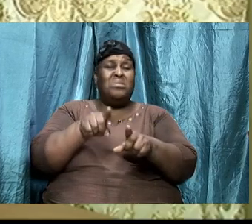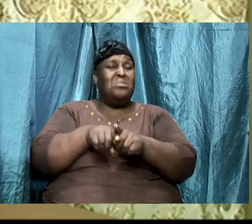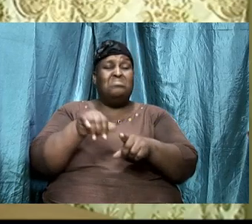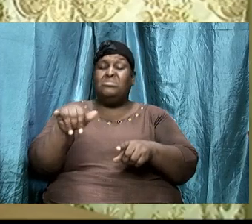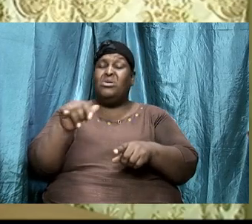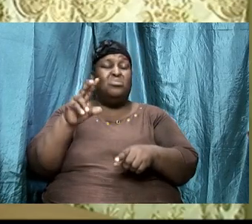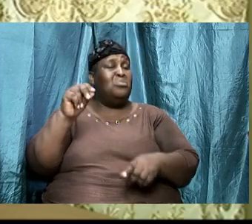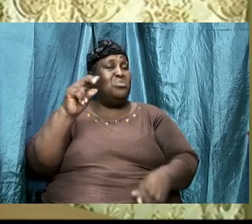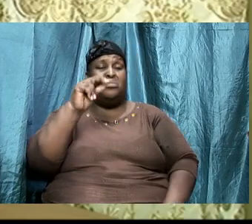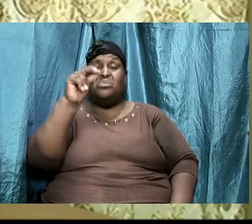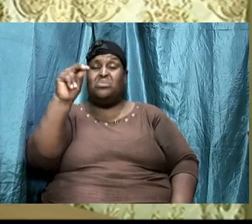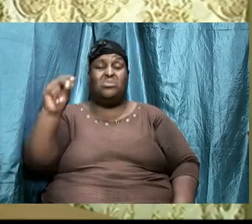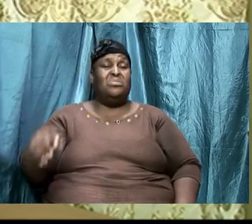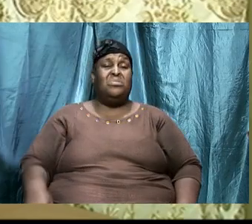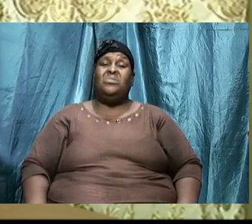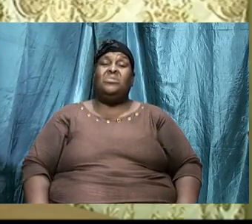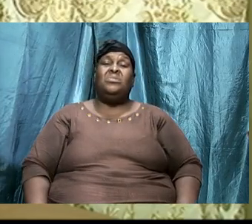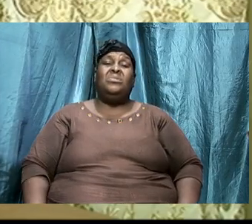just